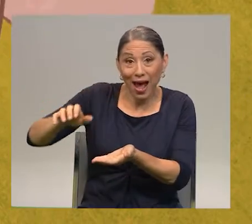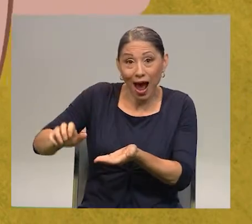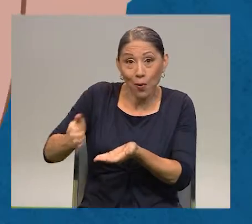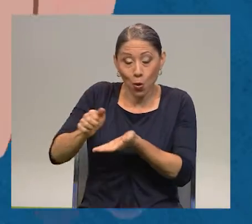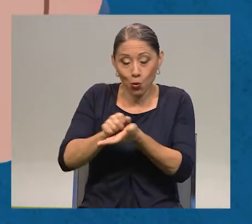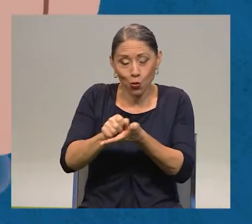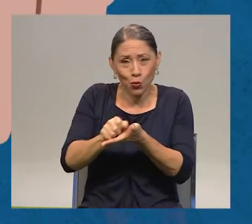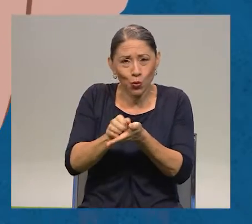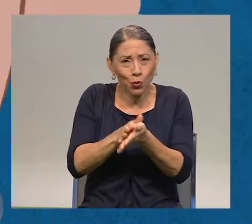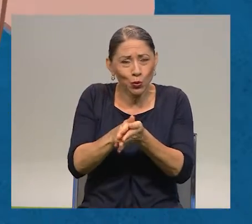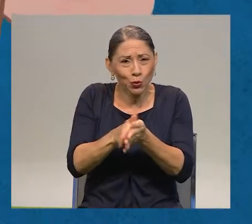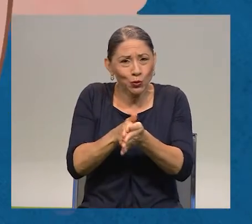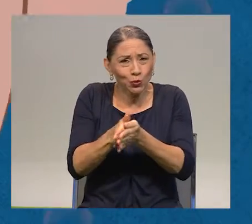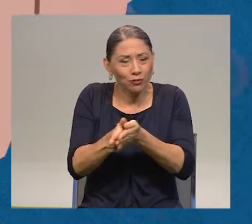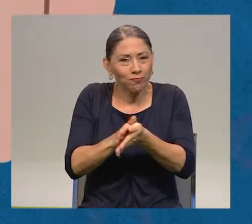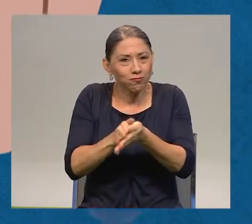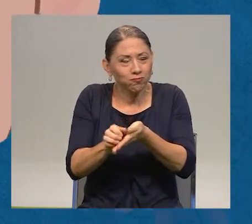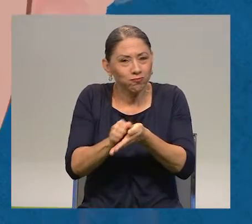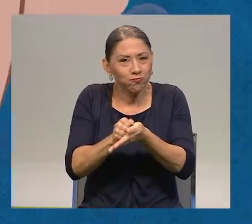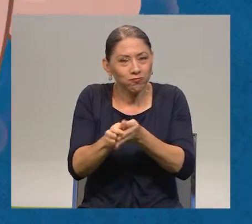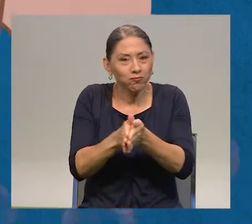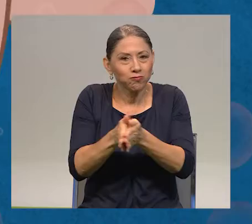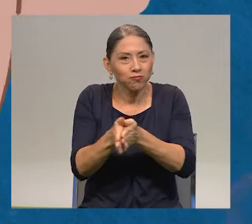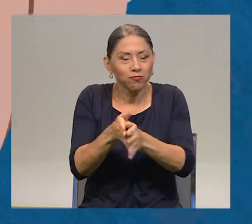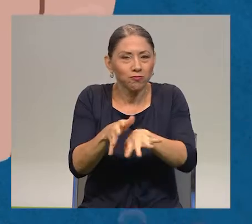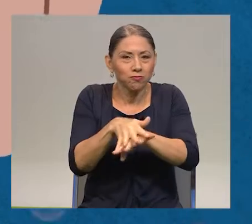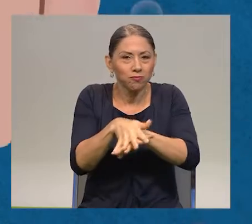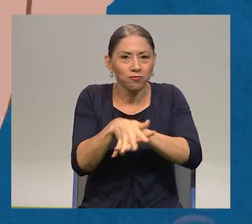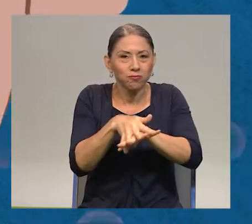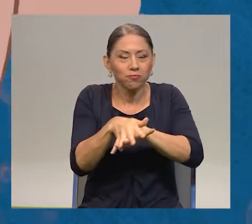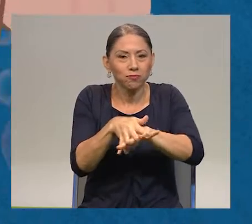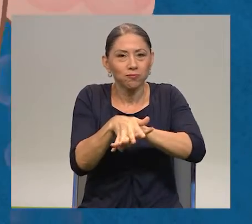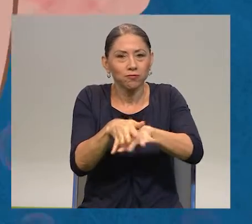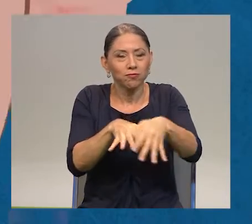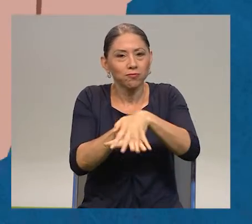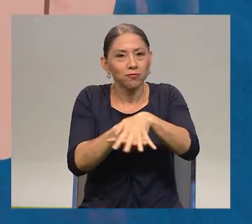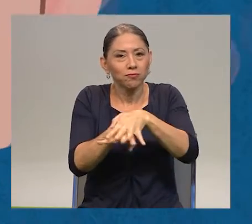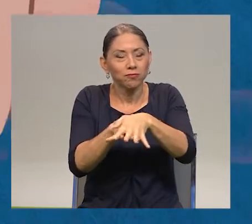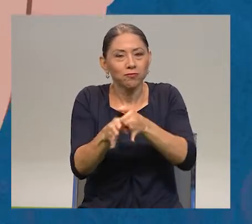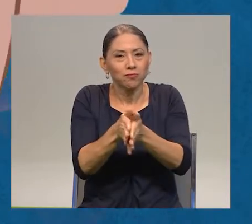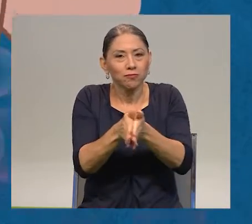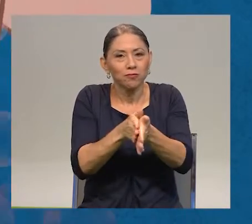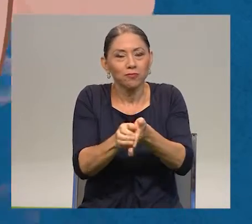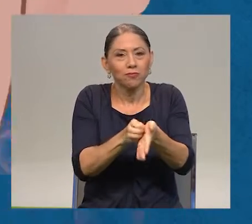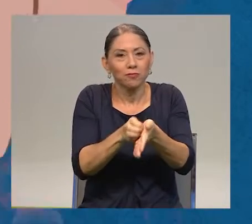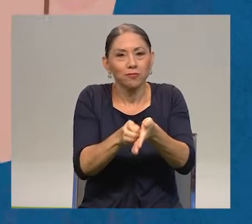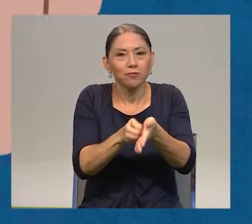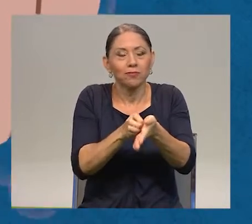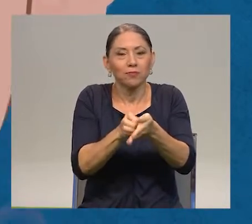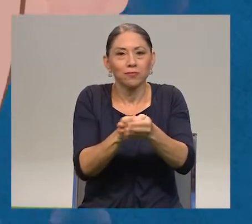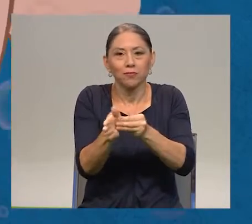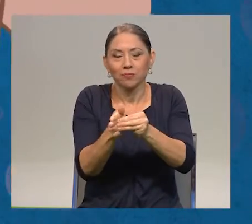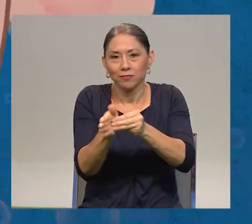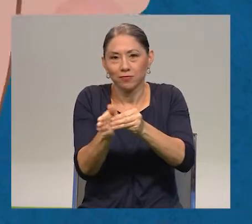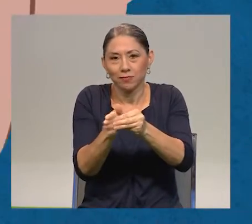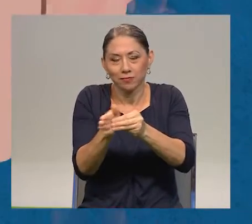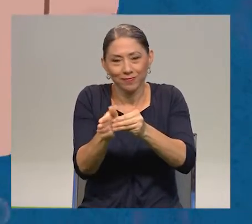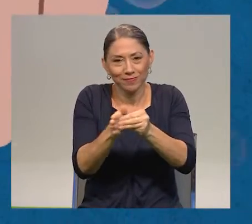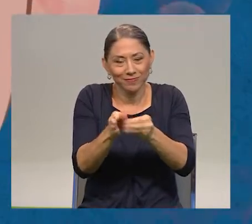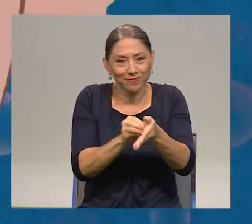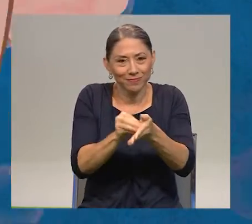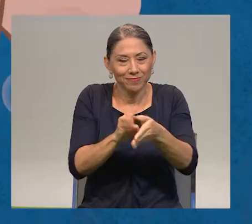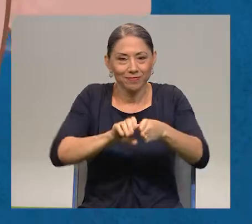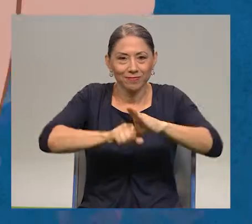comenzamos a restregar bien, bien esas manos. La parte de atrás, las palmas, entre los dedos, las uñas, muy importante, ¿verdad?